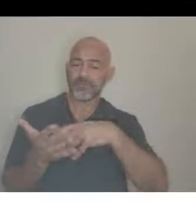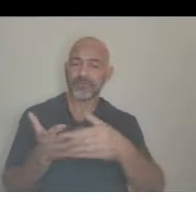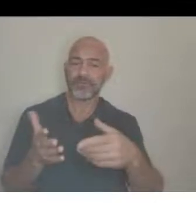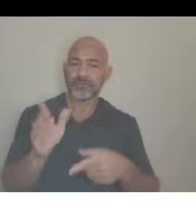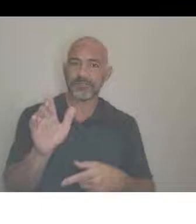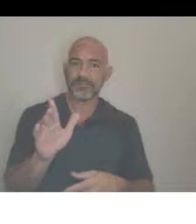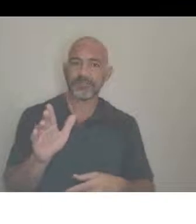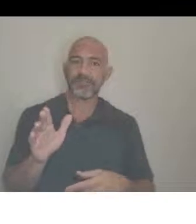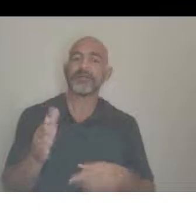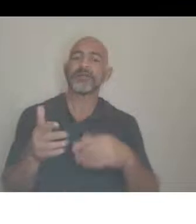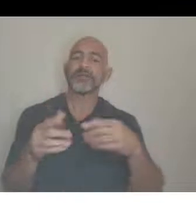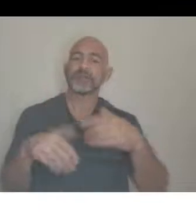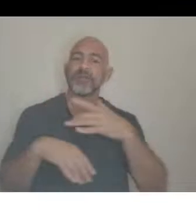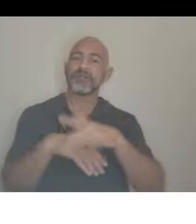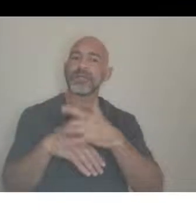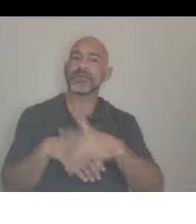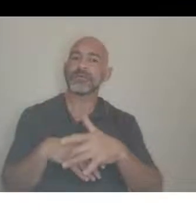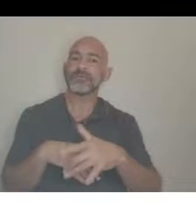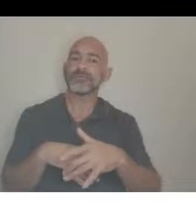also, uh,